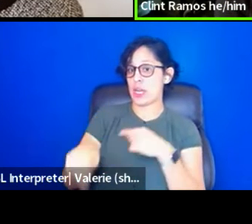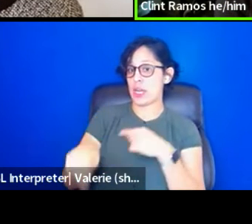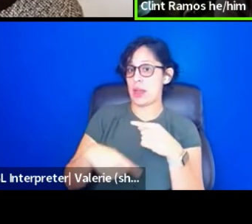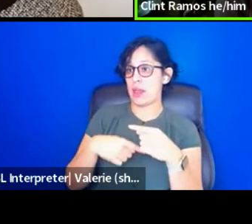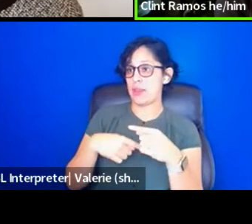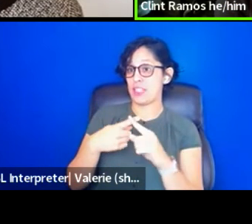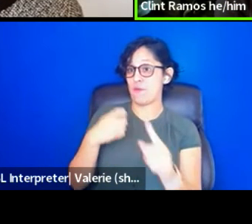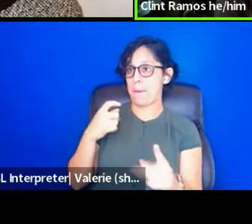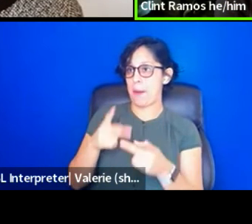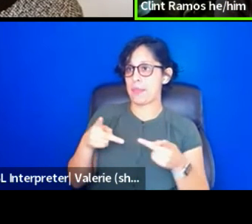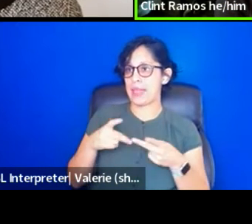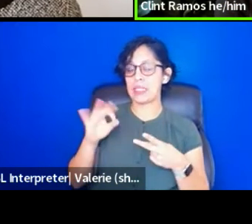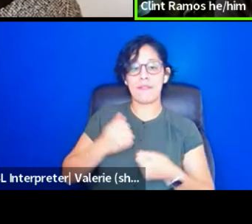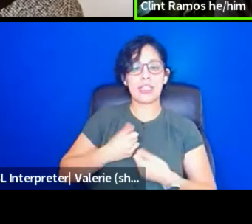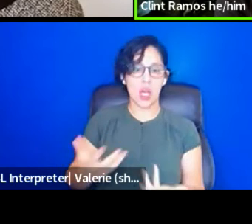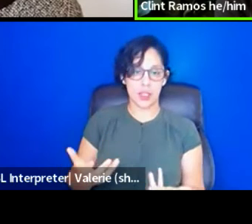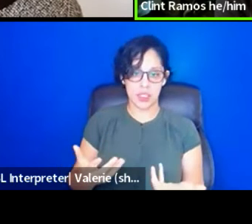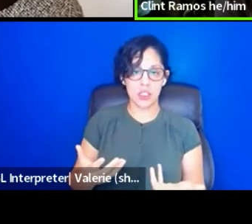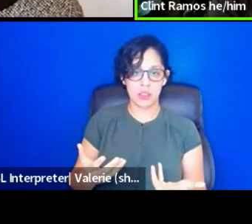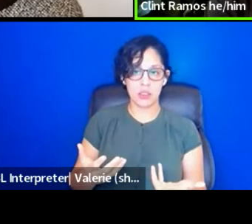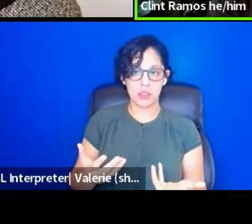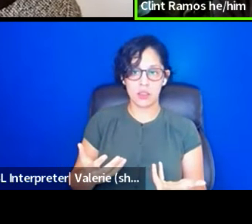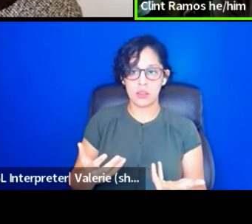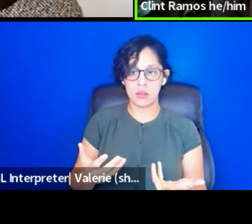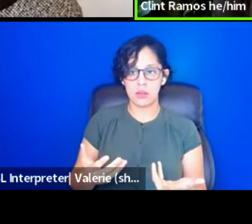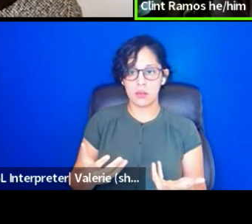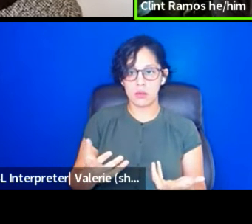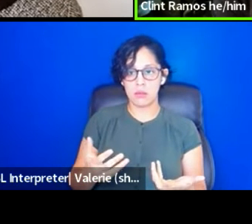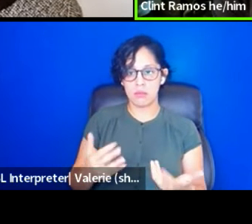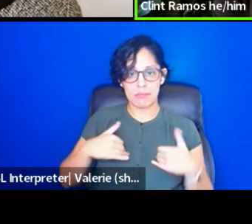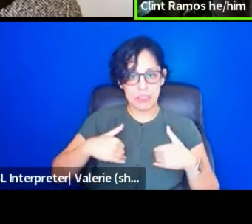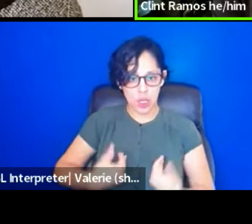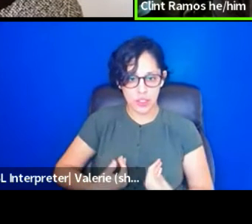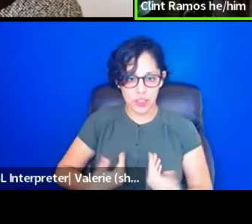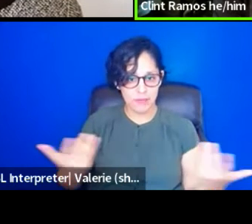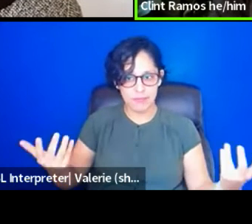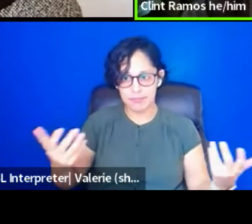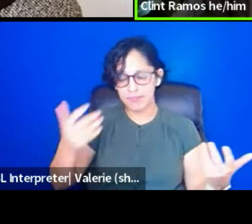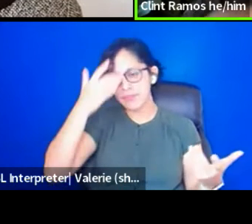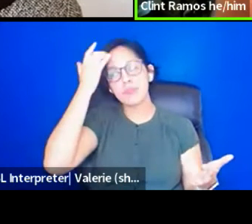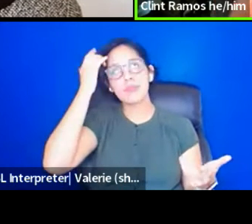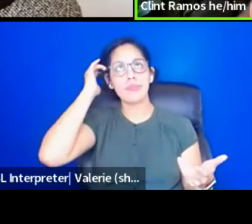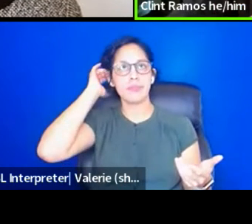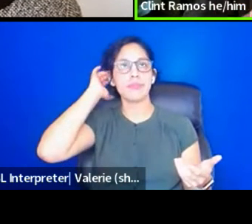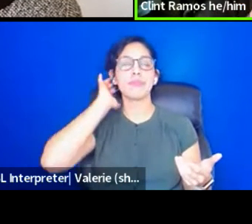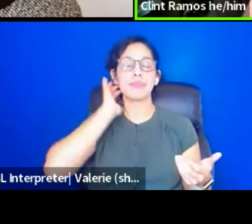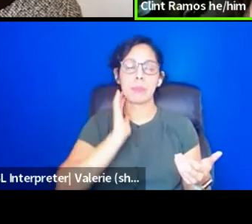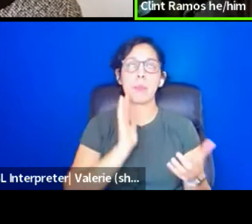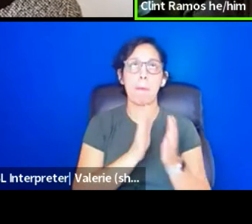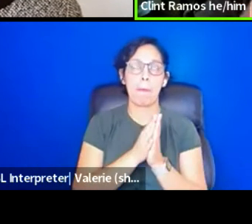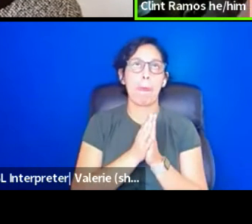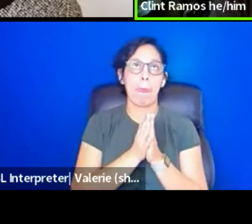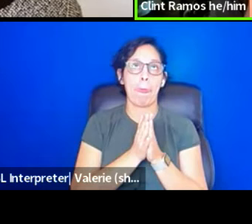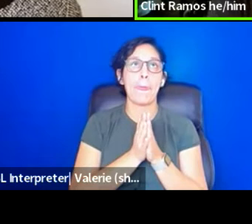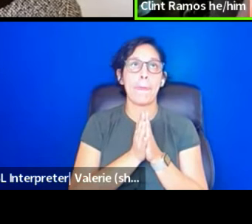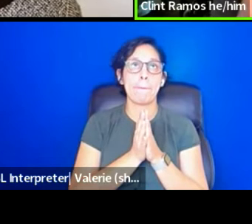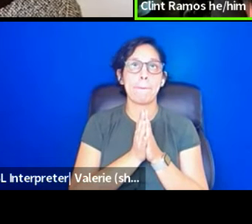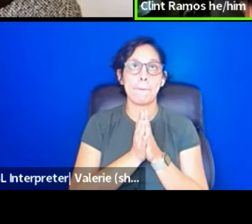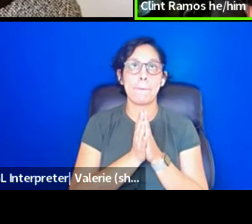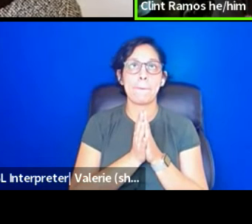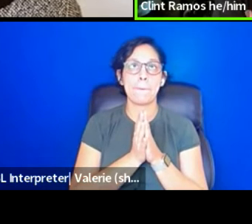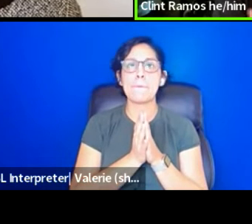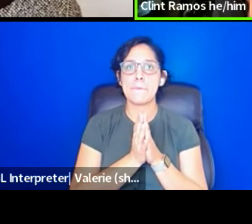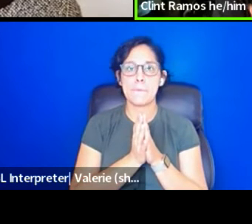comes from a place of exhaustion, you know, and, and I, I, I think part of, and, and I want to say, I understand